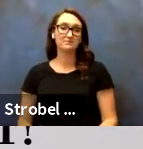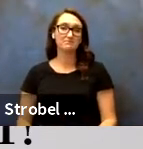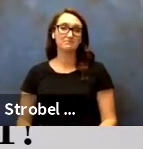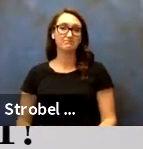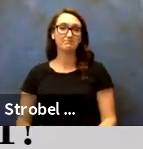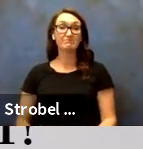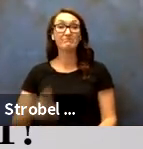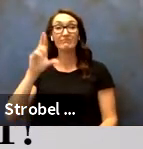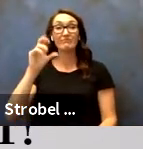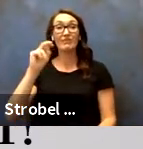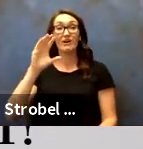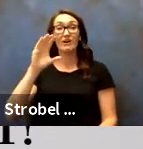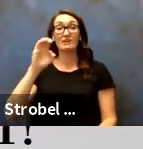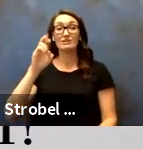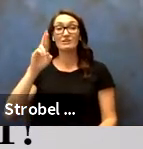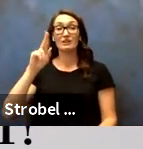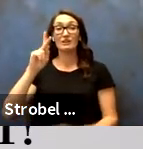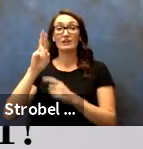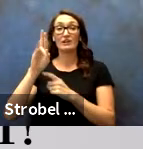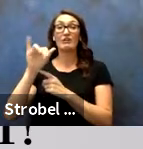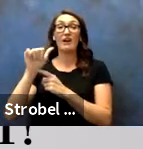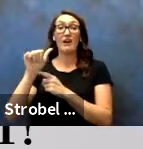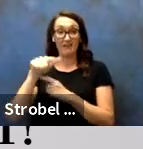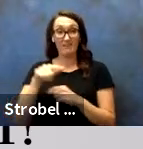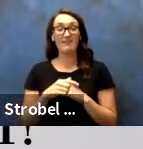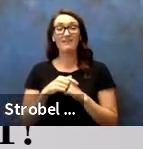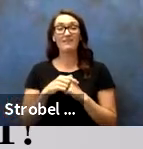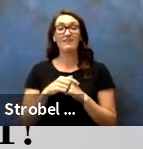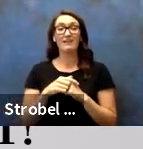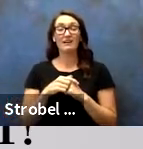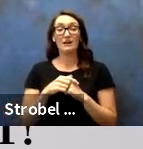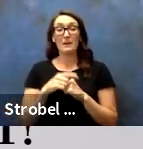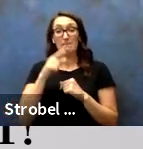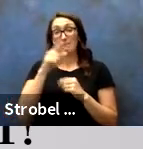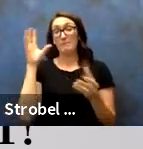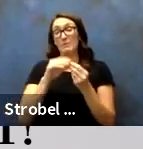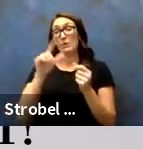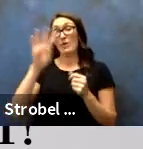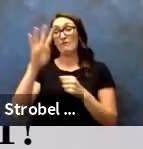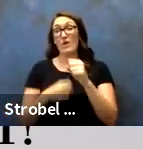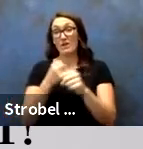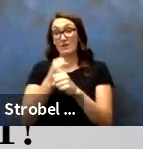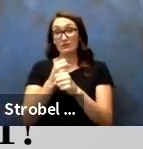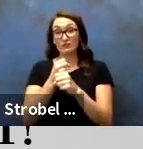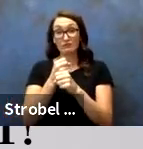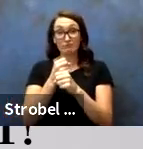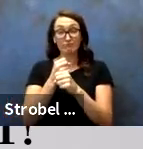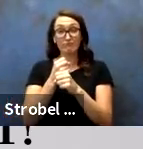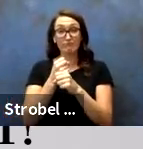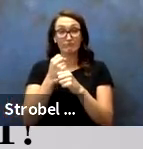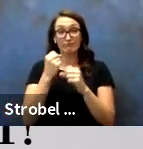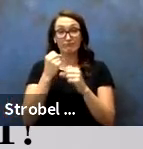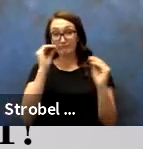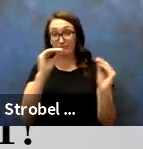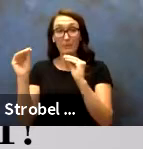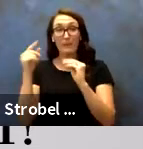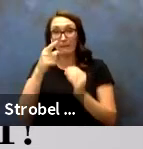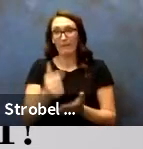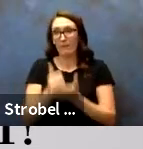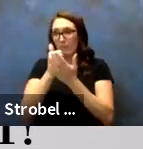Ron Shakira, this gentleman has had 24 years of service helping students understand